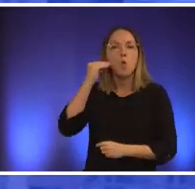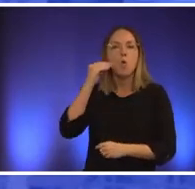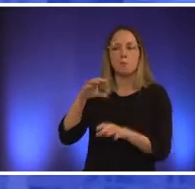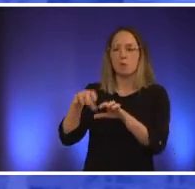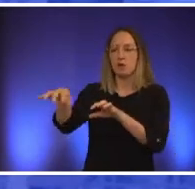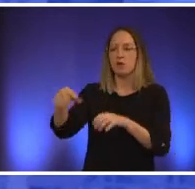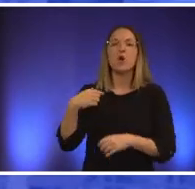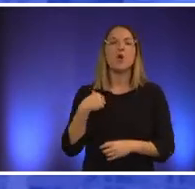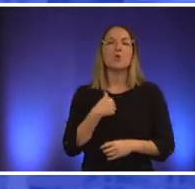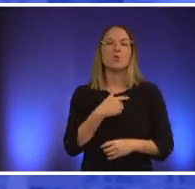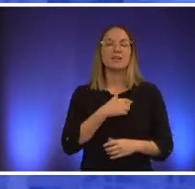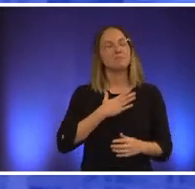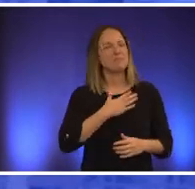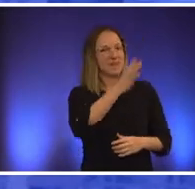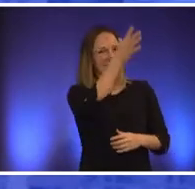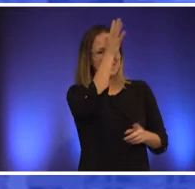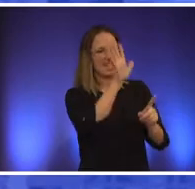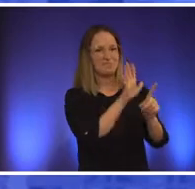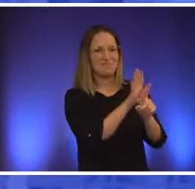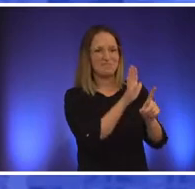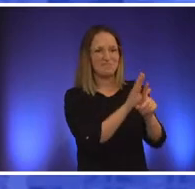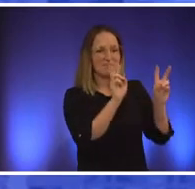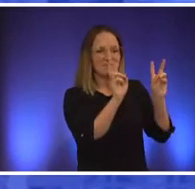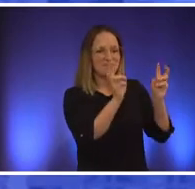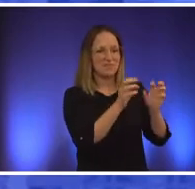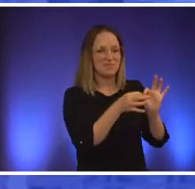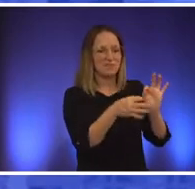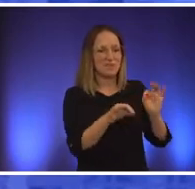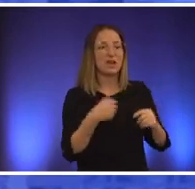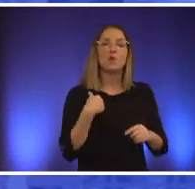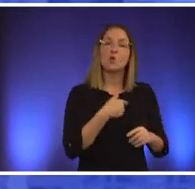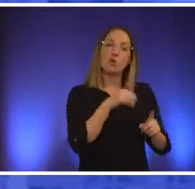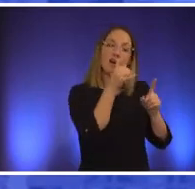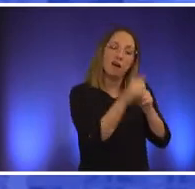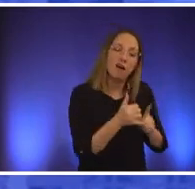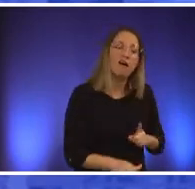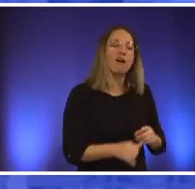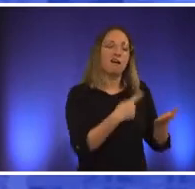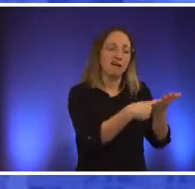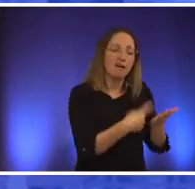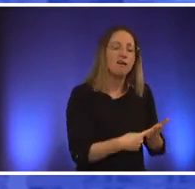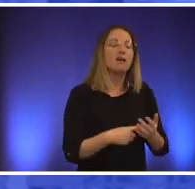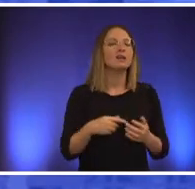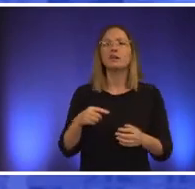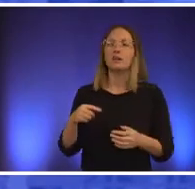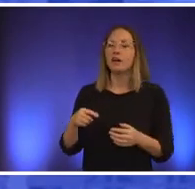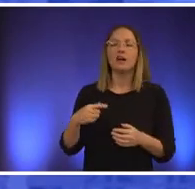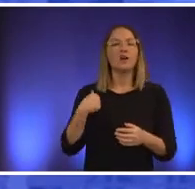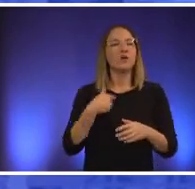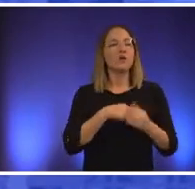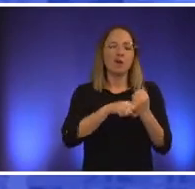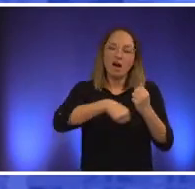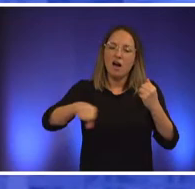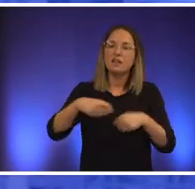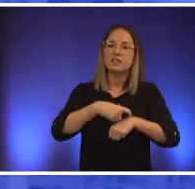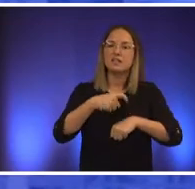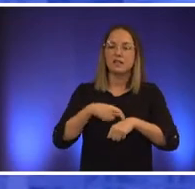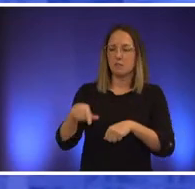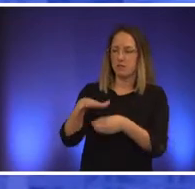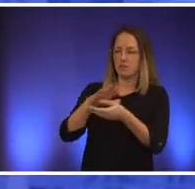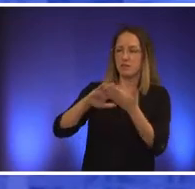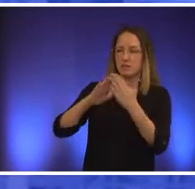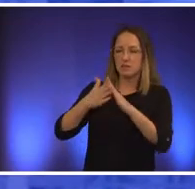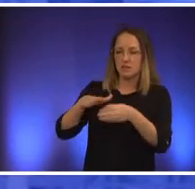as my dad would say we we we lose opportunities to build homes this is a neighborhood that wanted this plan this was a this